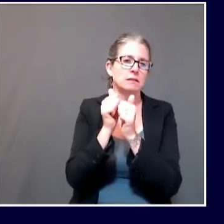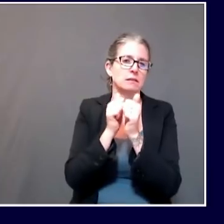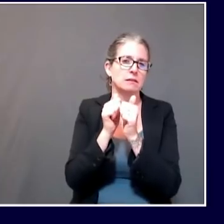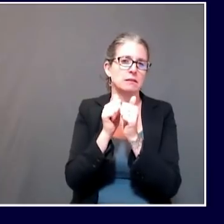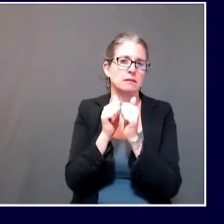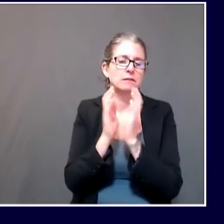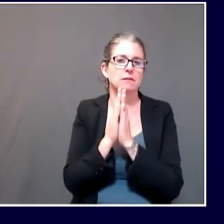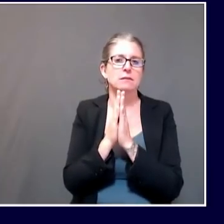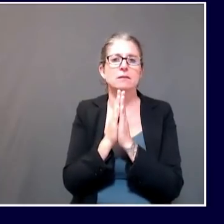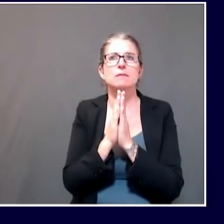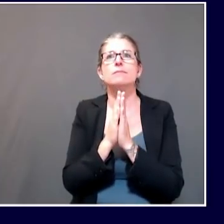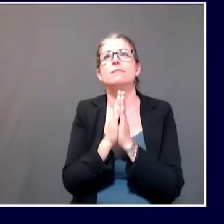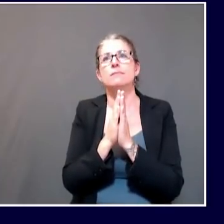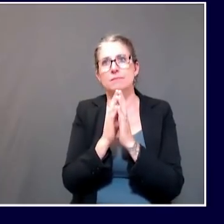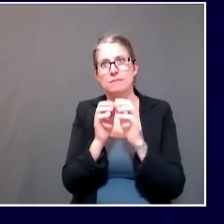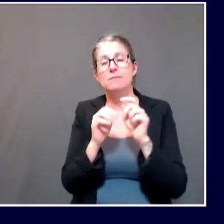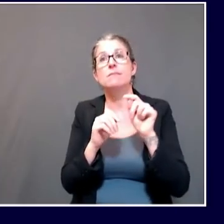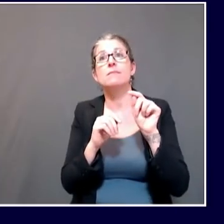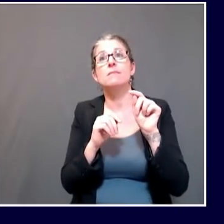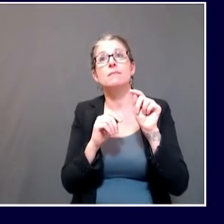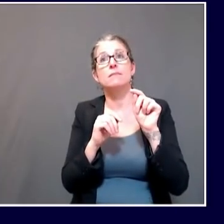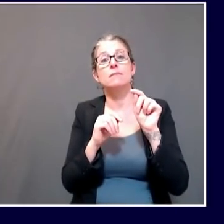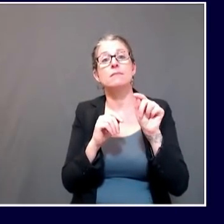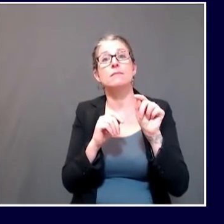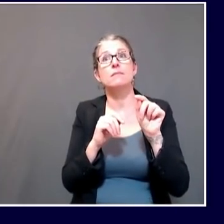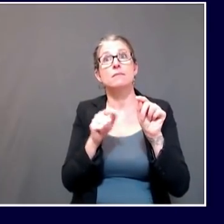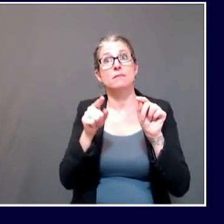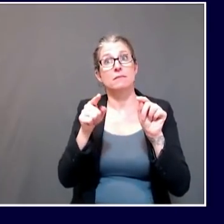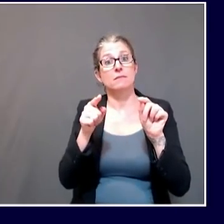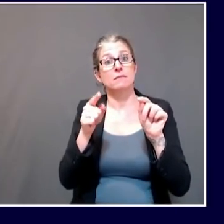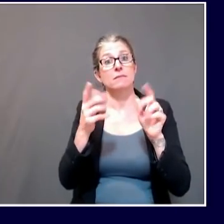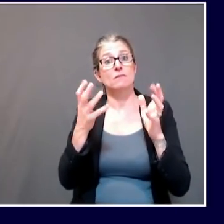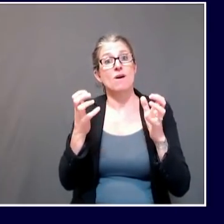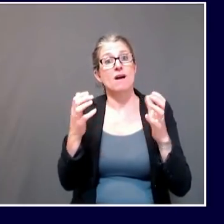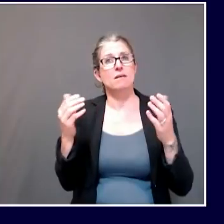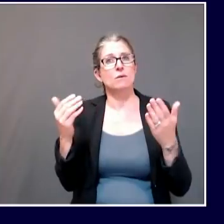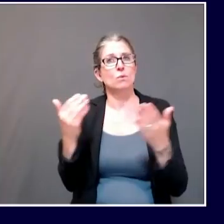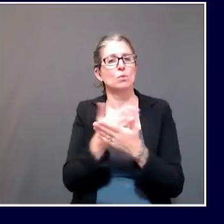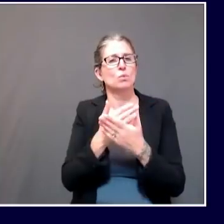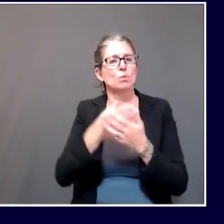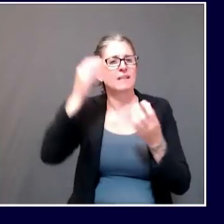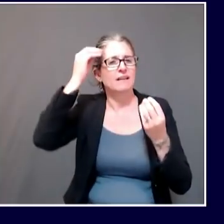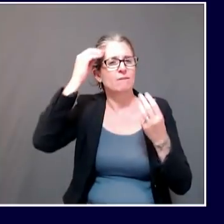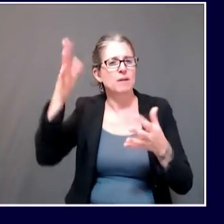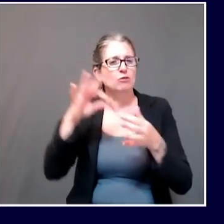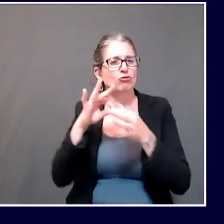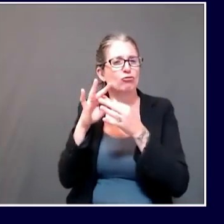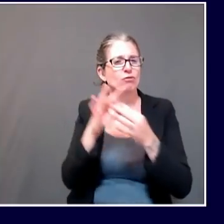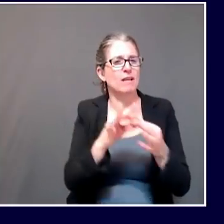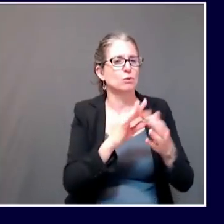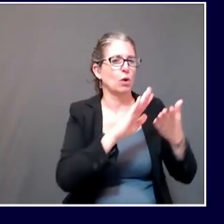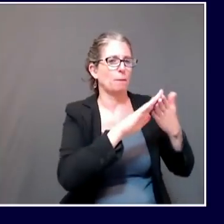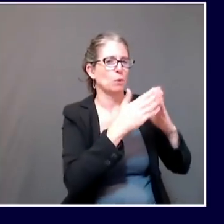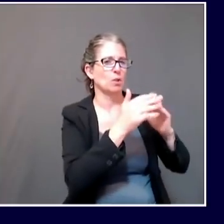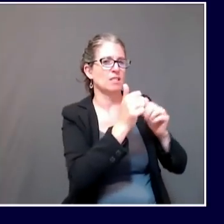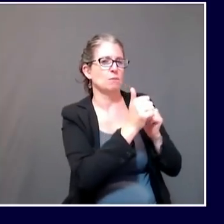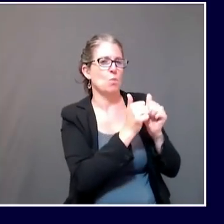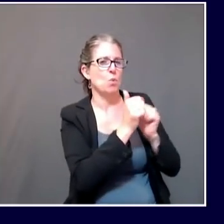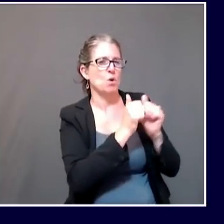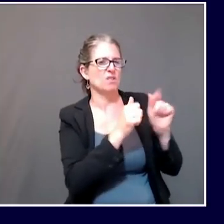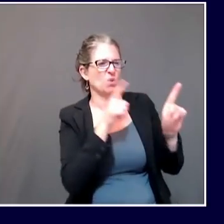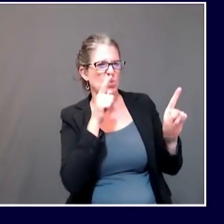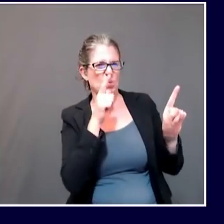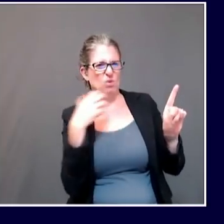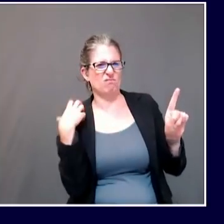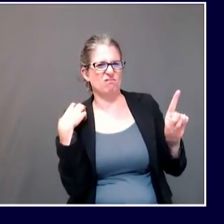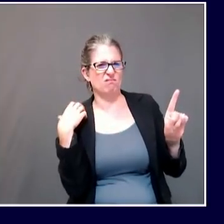support guidelines. Kind of what went into that decision and was there ever any consideration to update it ahead of that, their, the